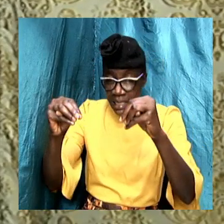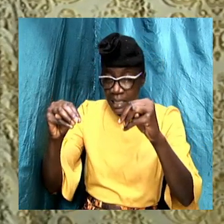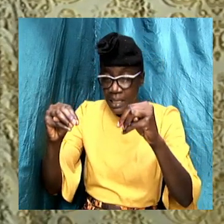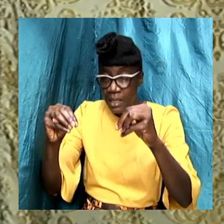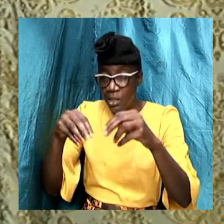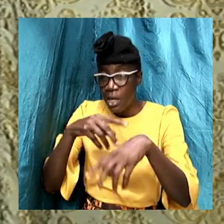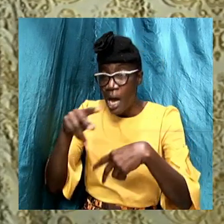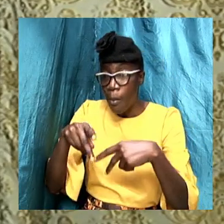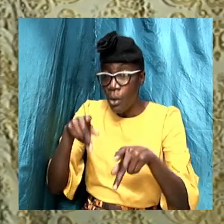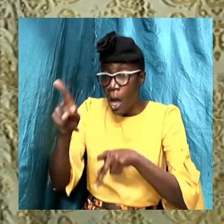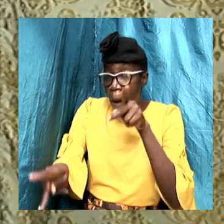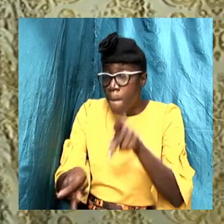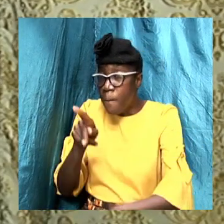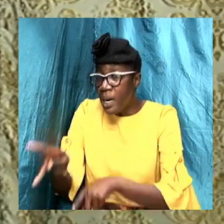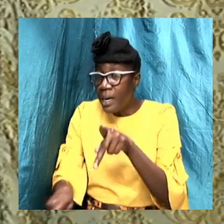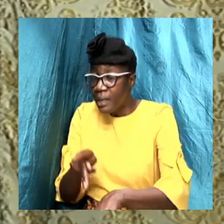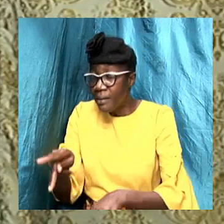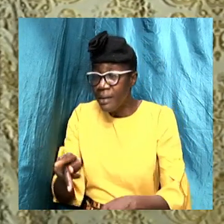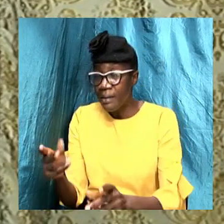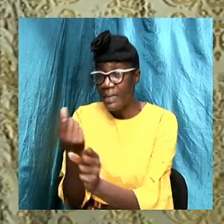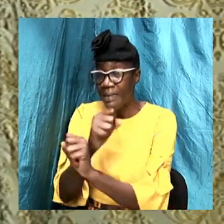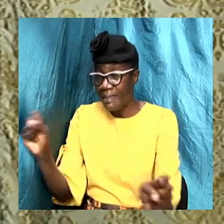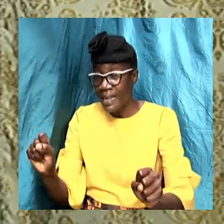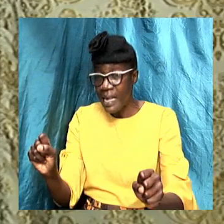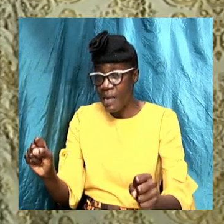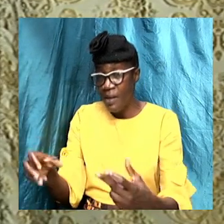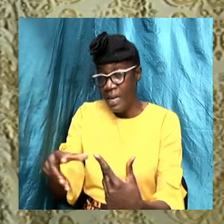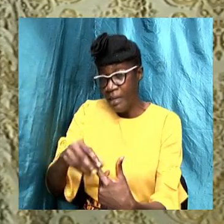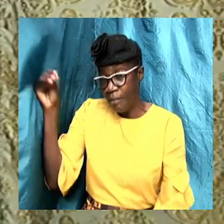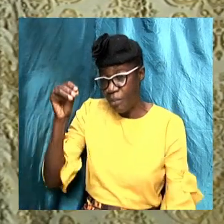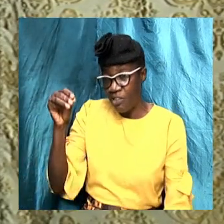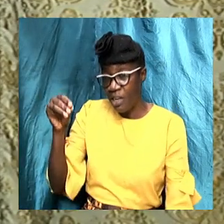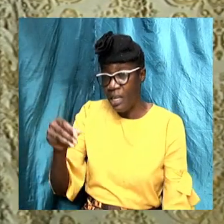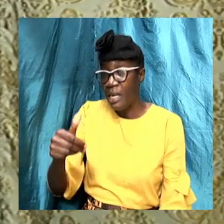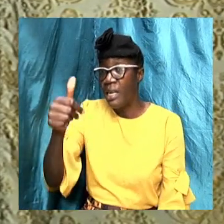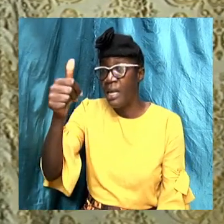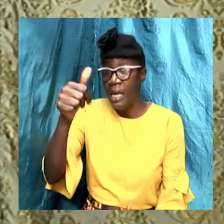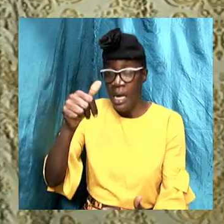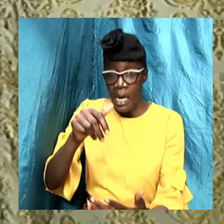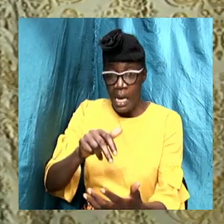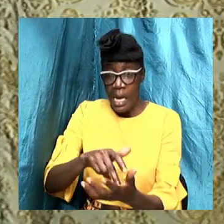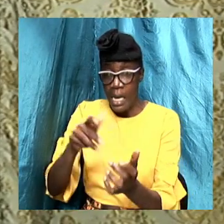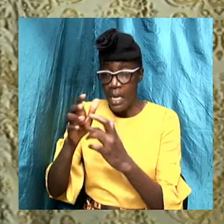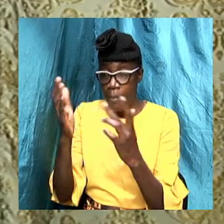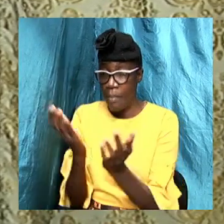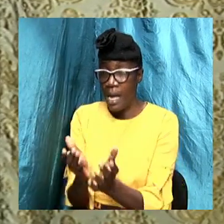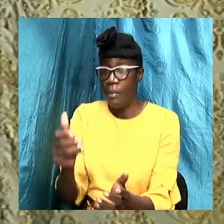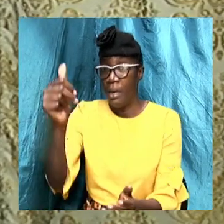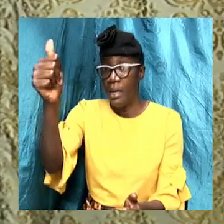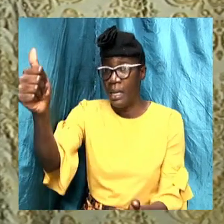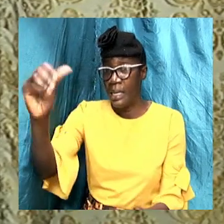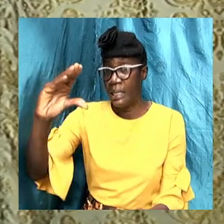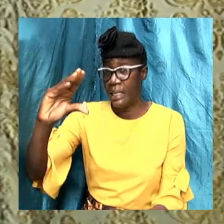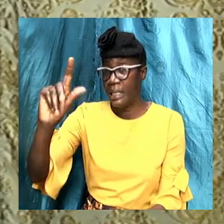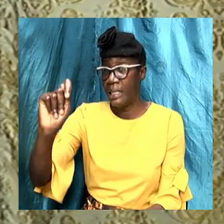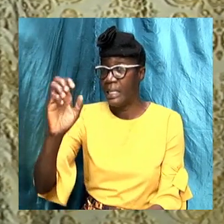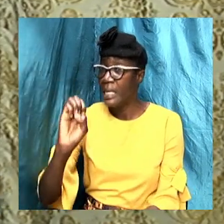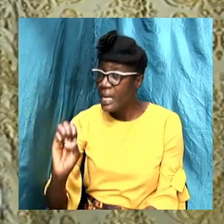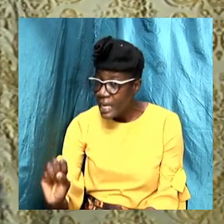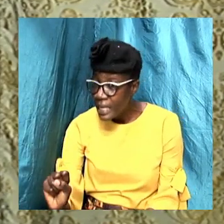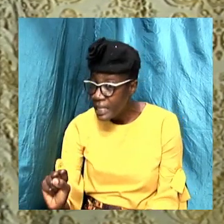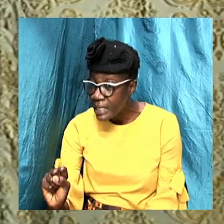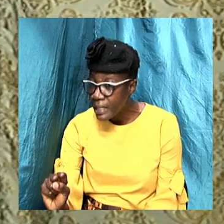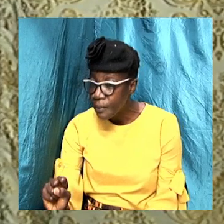being saved, especially in the book of Acts, which was an action book. And then, but if you read down the other epistles, you'll see where